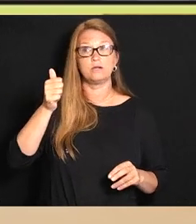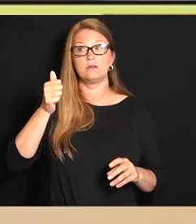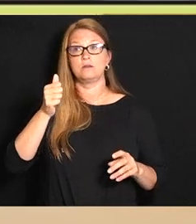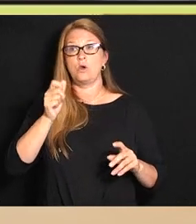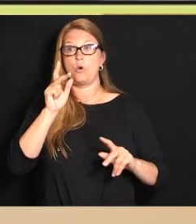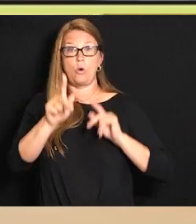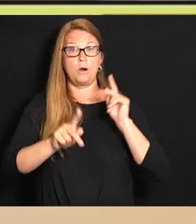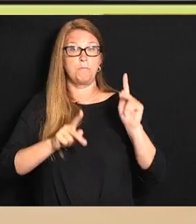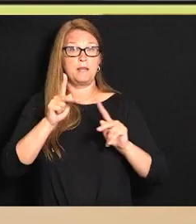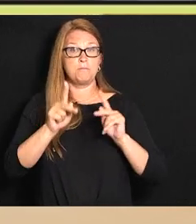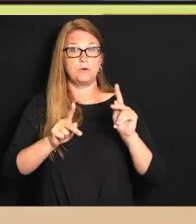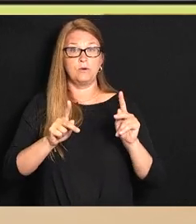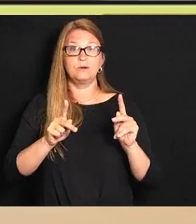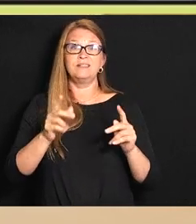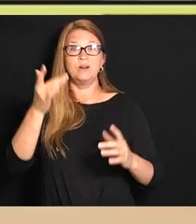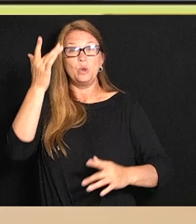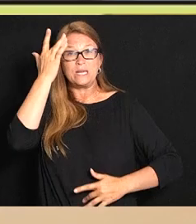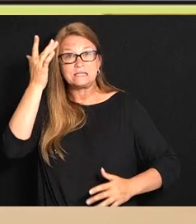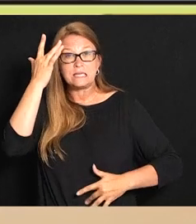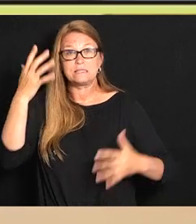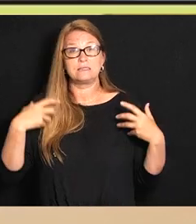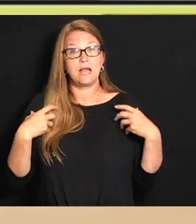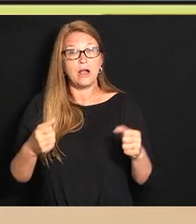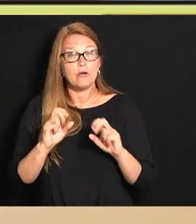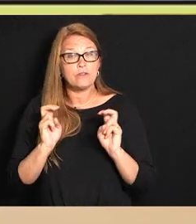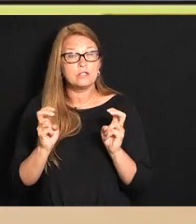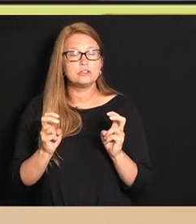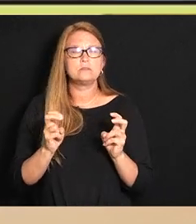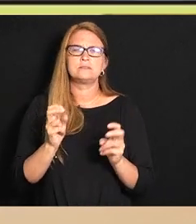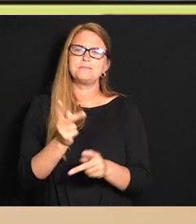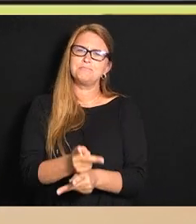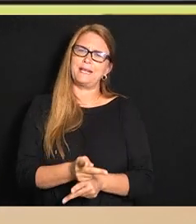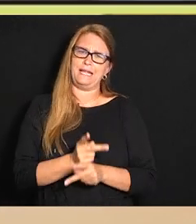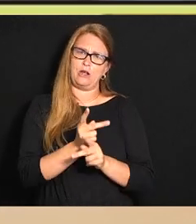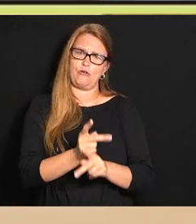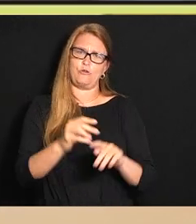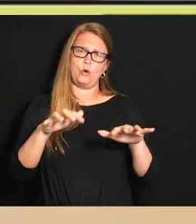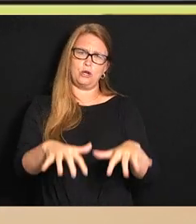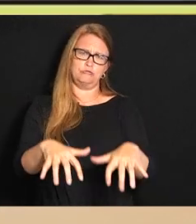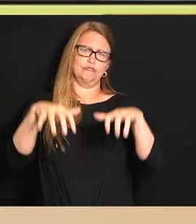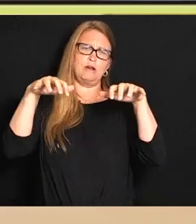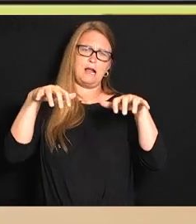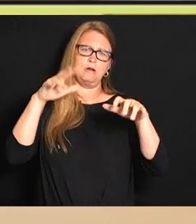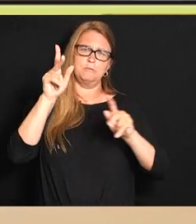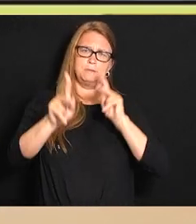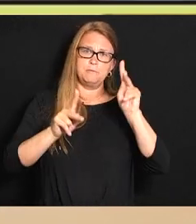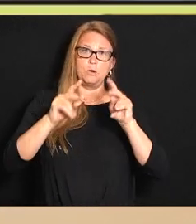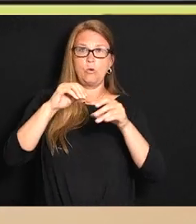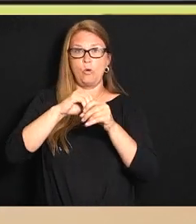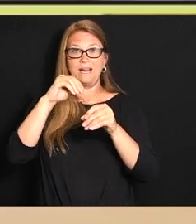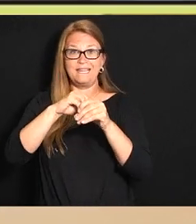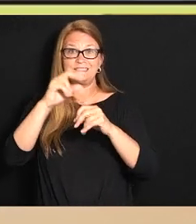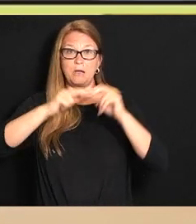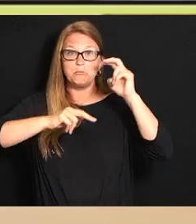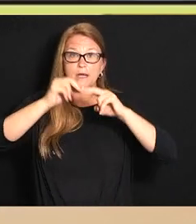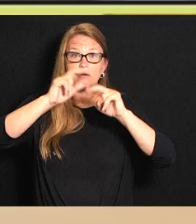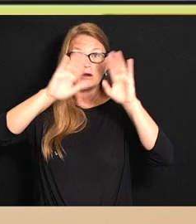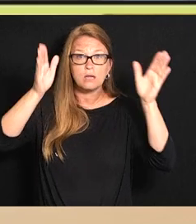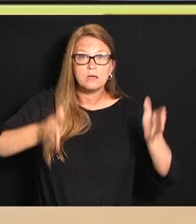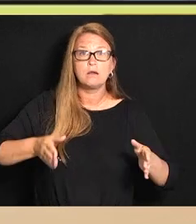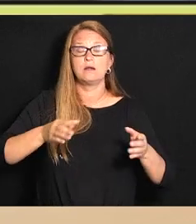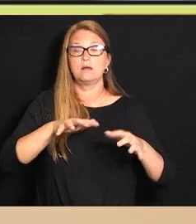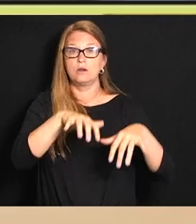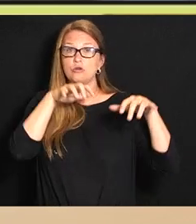who are immunocompromised to just be careful when you're in large crowded indoor environments and consider either